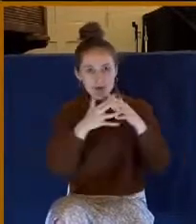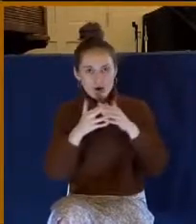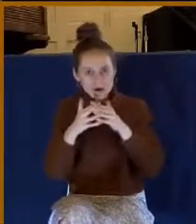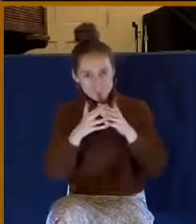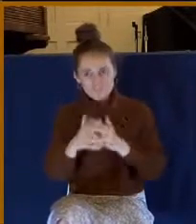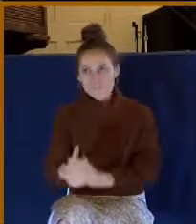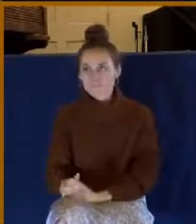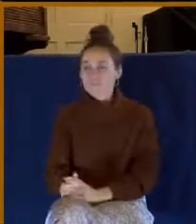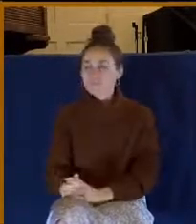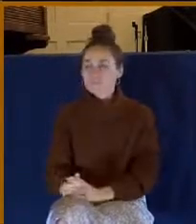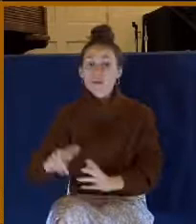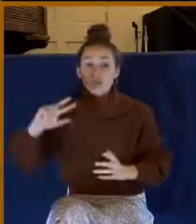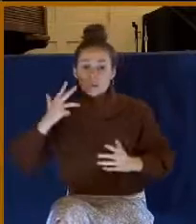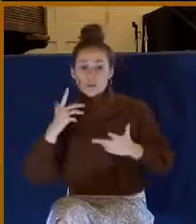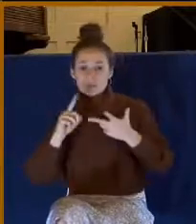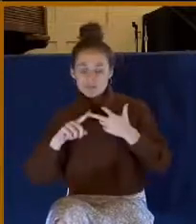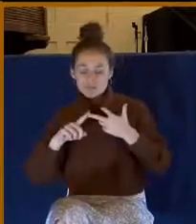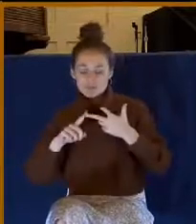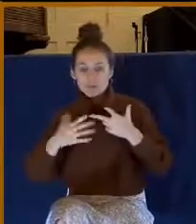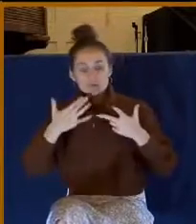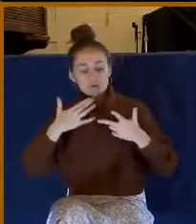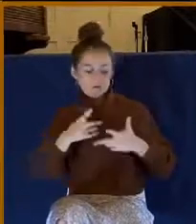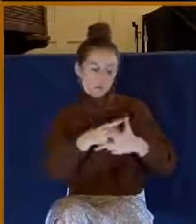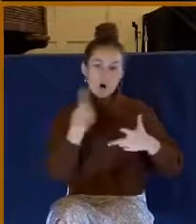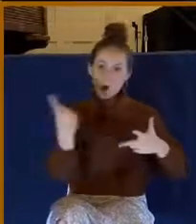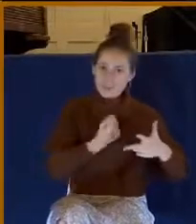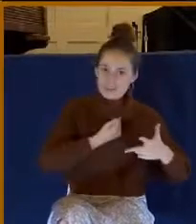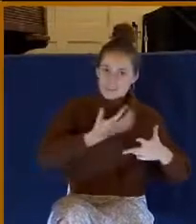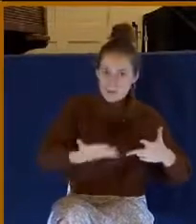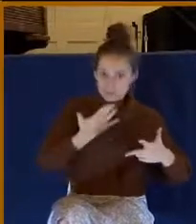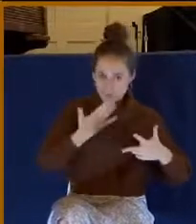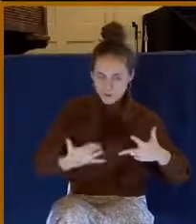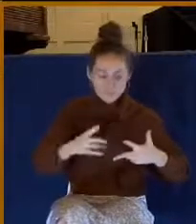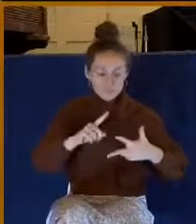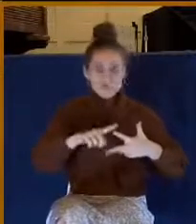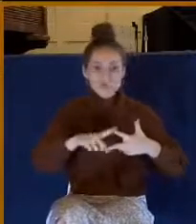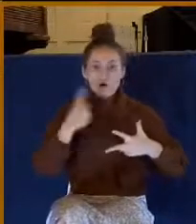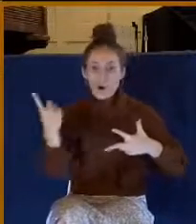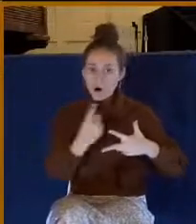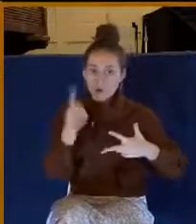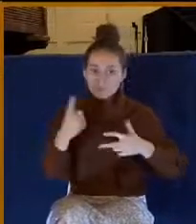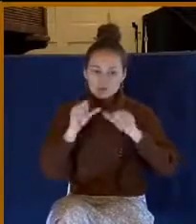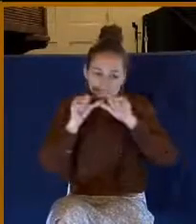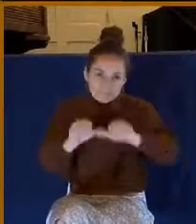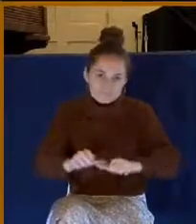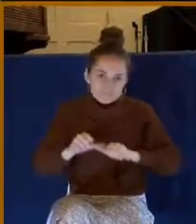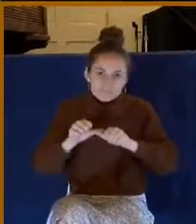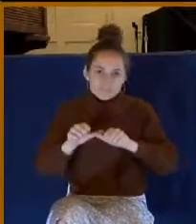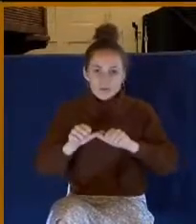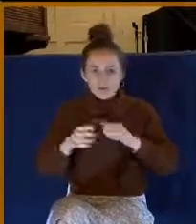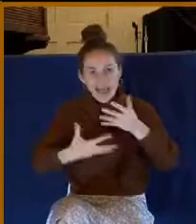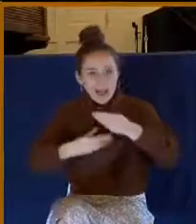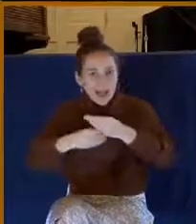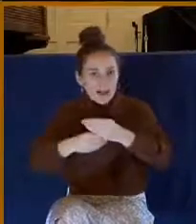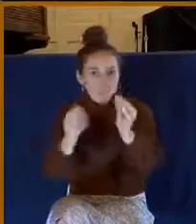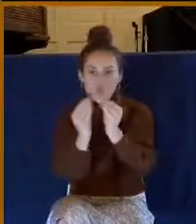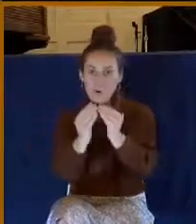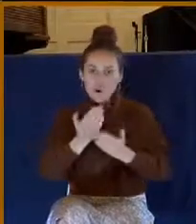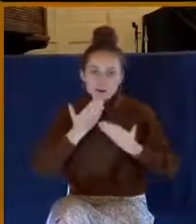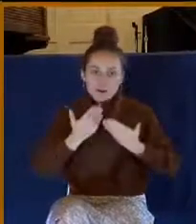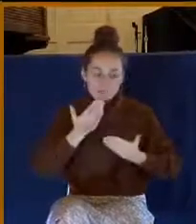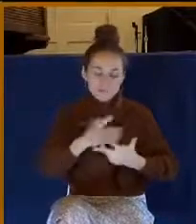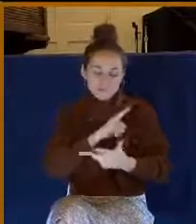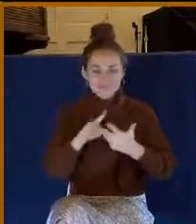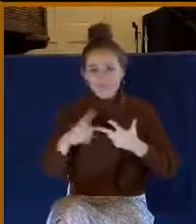here's the third thing. Gratitude is always to be expressed. Gratitude is always to be expansive and everything. Gratitude is always to be